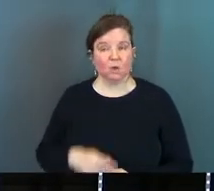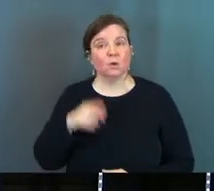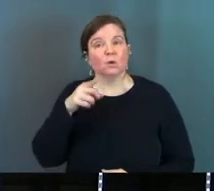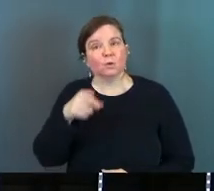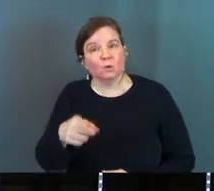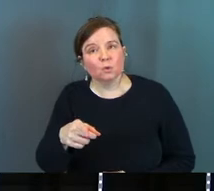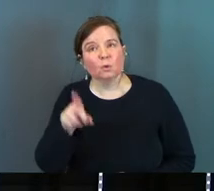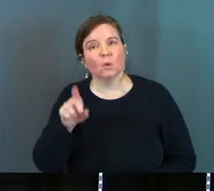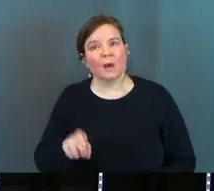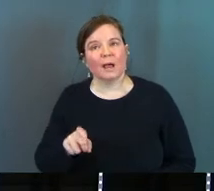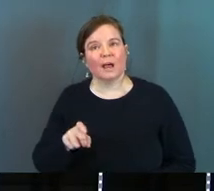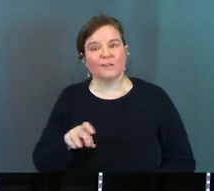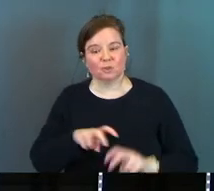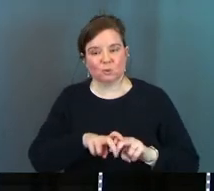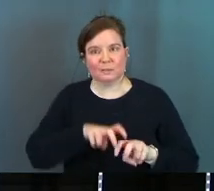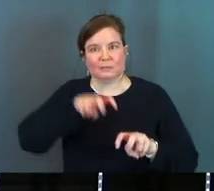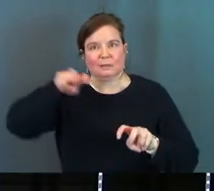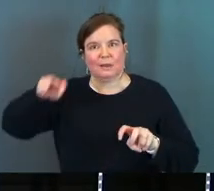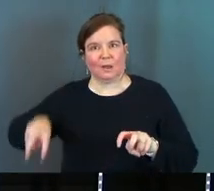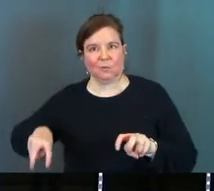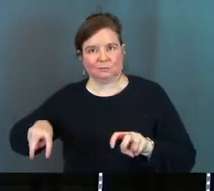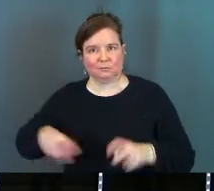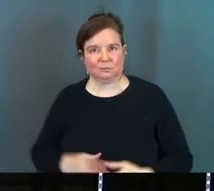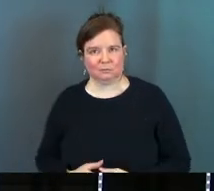you you have to get out of this